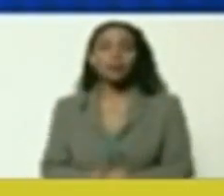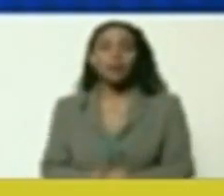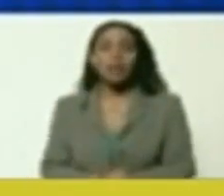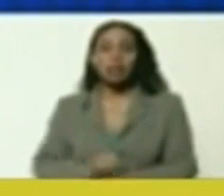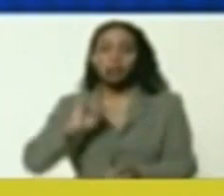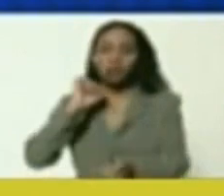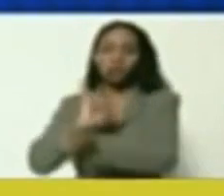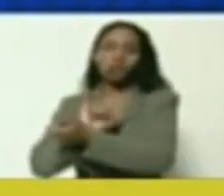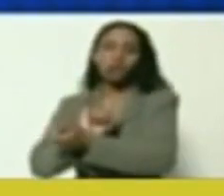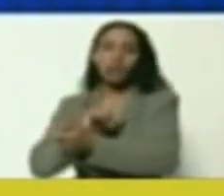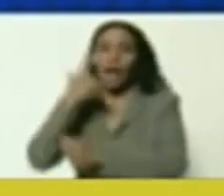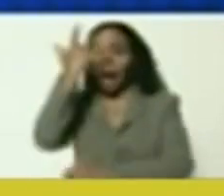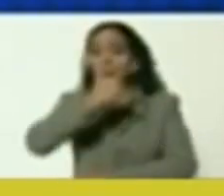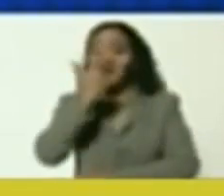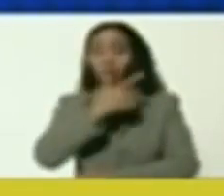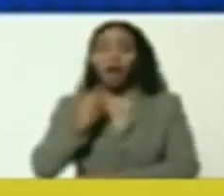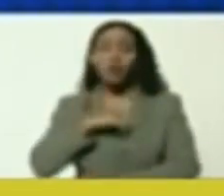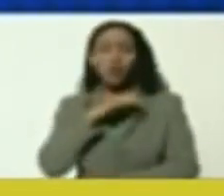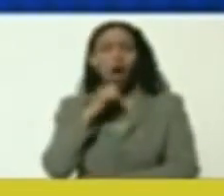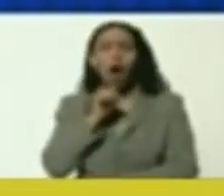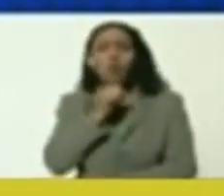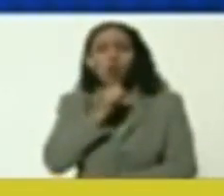80 million slaves from Africa.